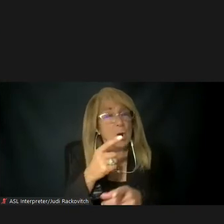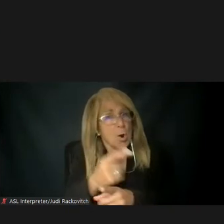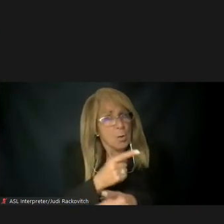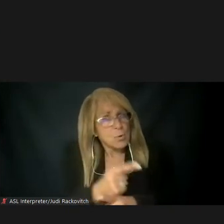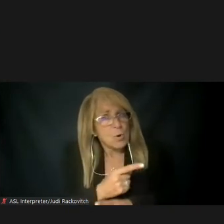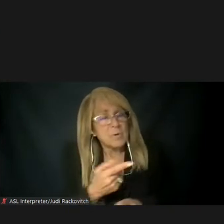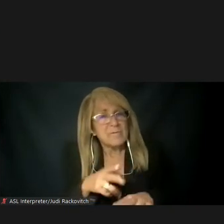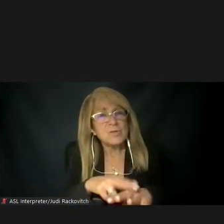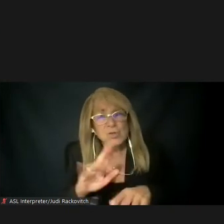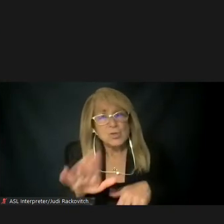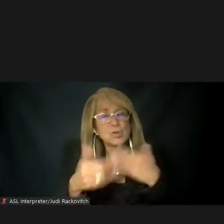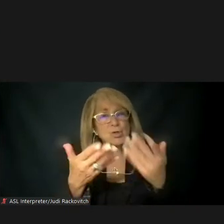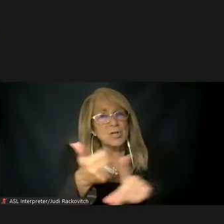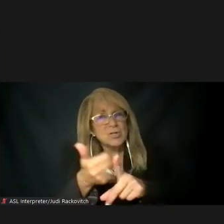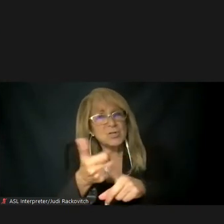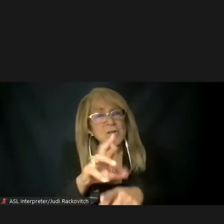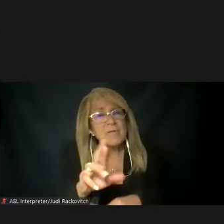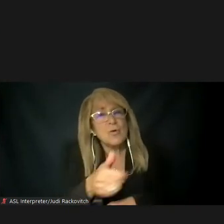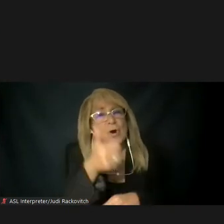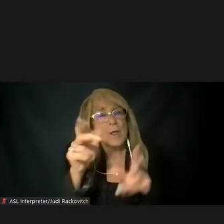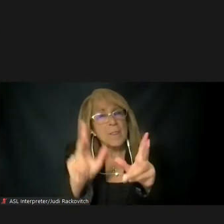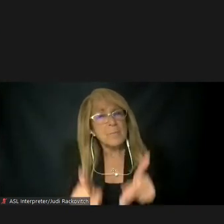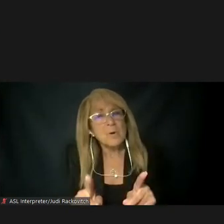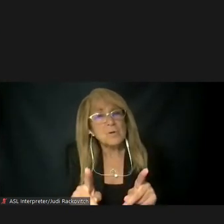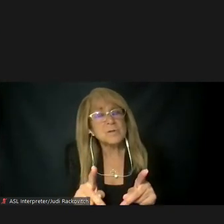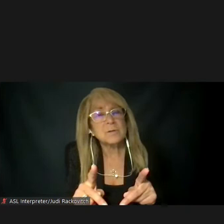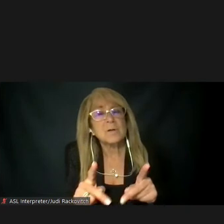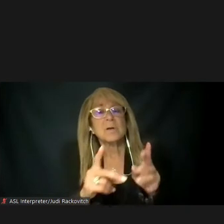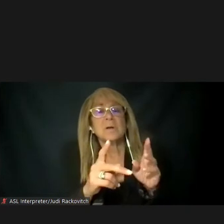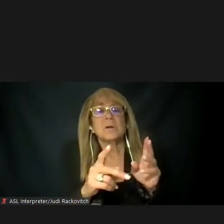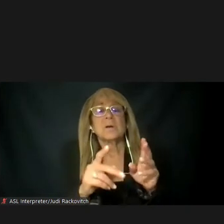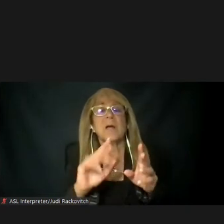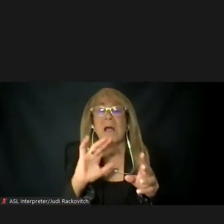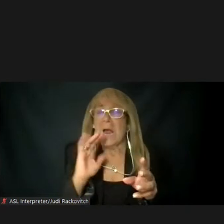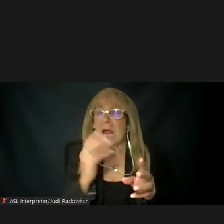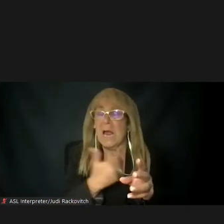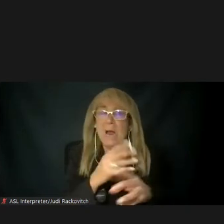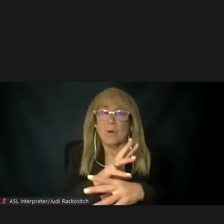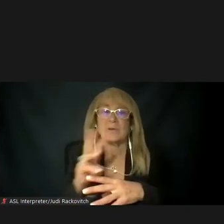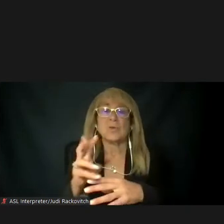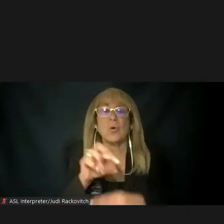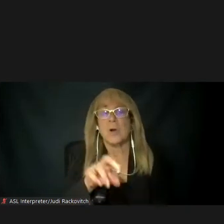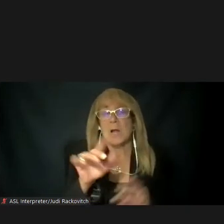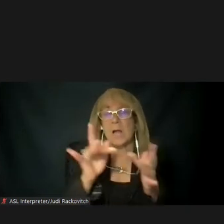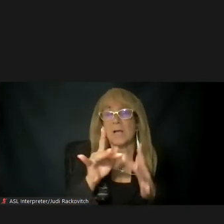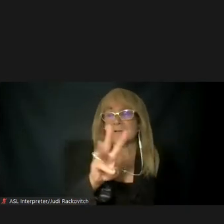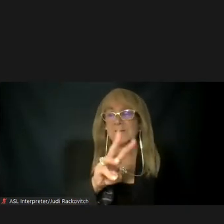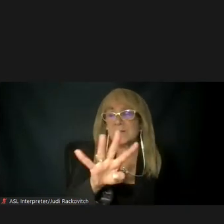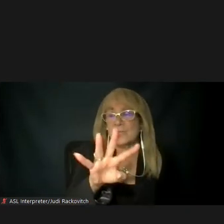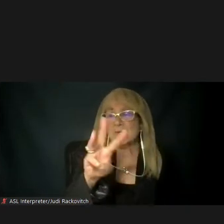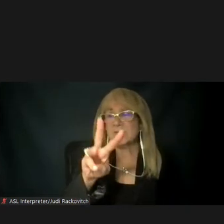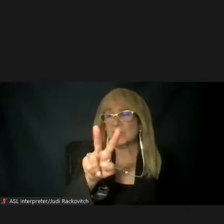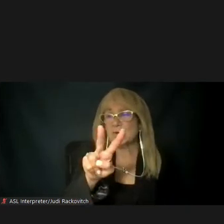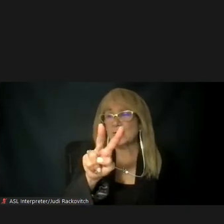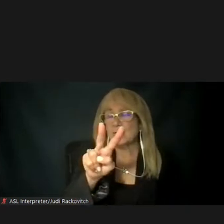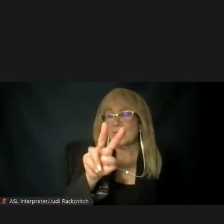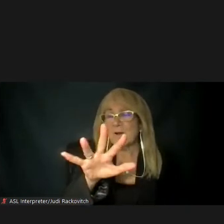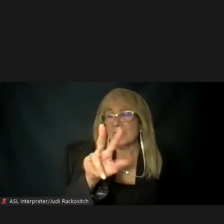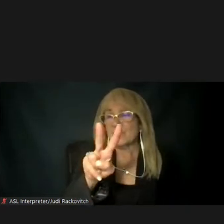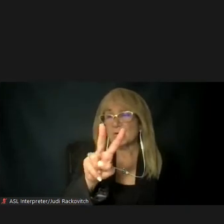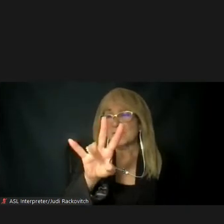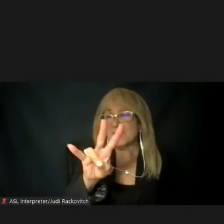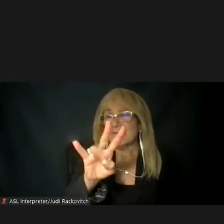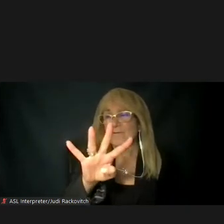else by visiting our website to complete a form, or by contacting us at 646-252-7440.